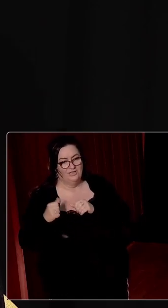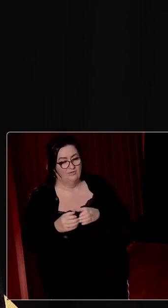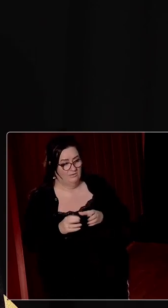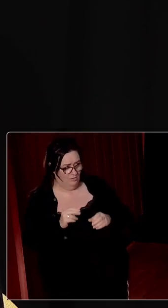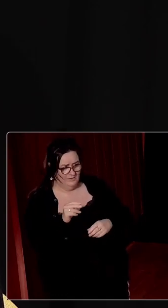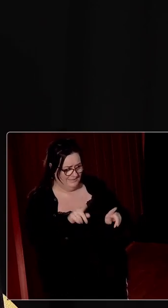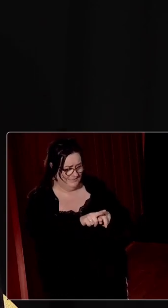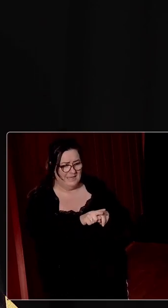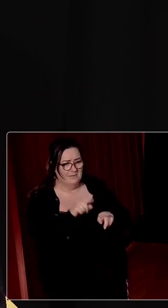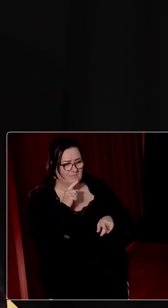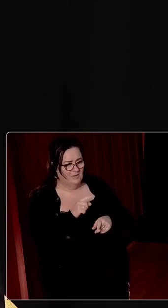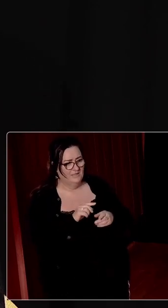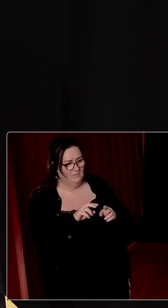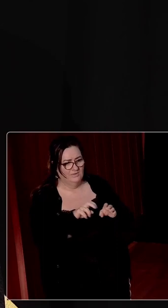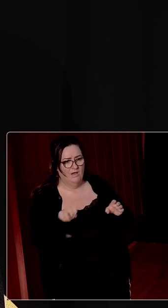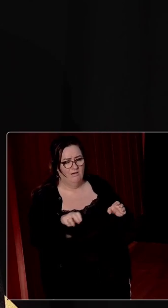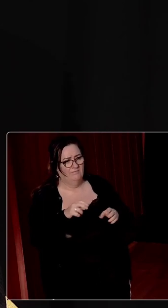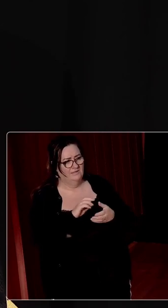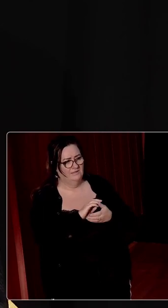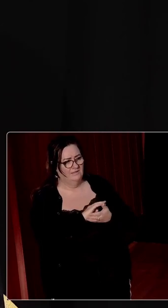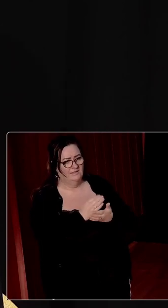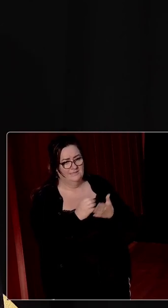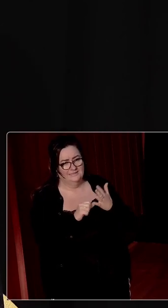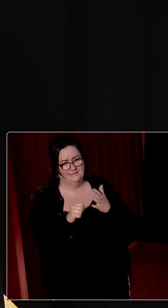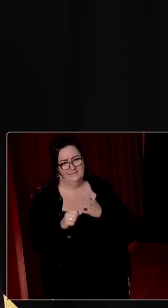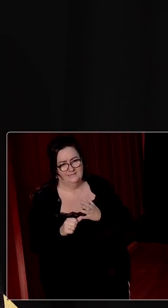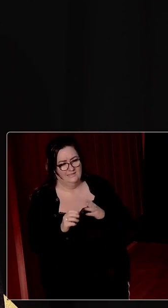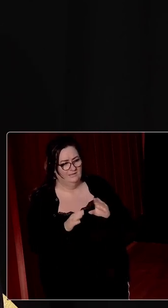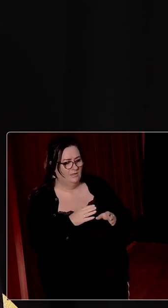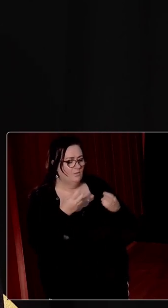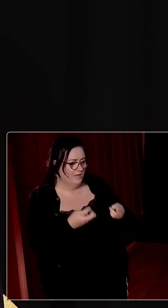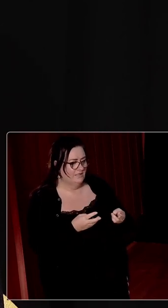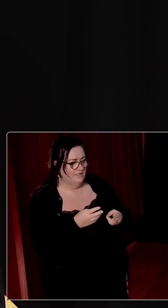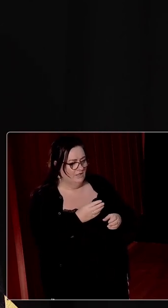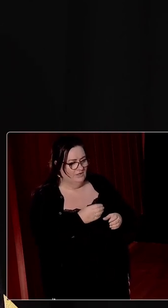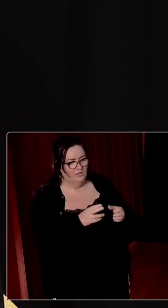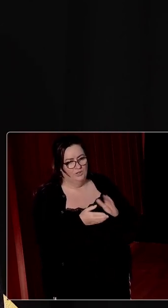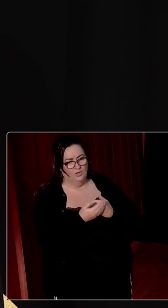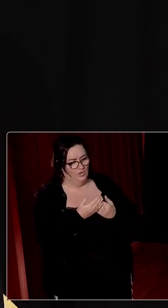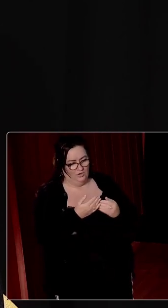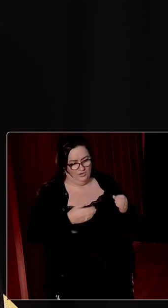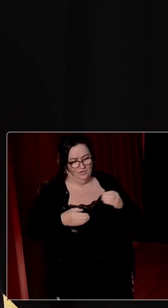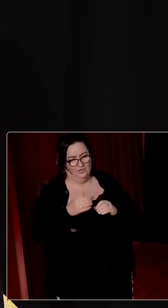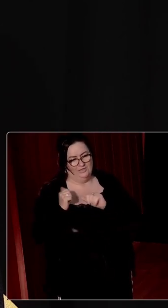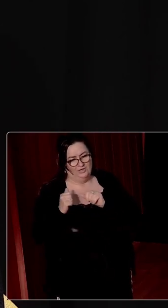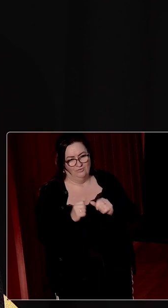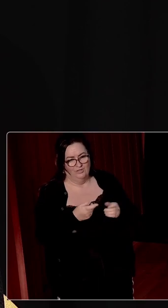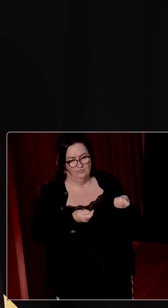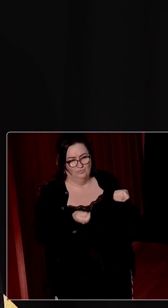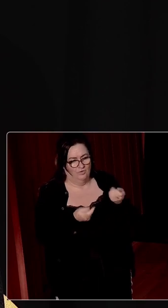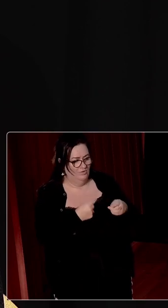he departed in 1966, as he said himself, it was time for a younger generation, not the 1916 generation.